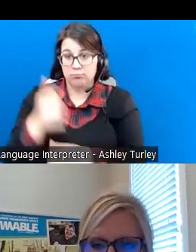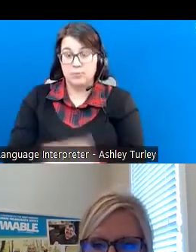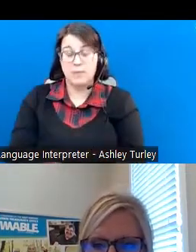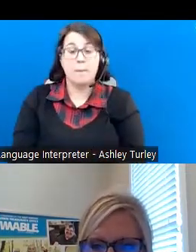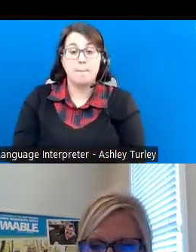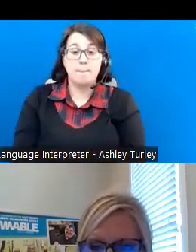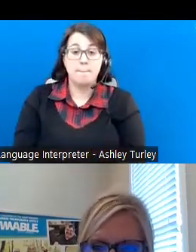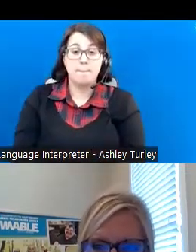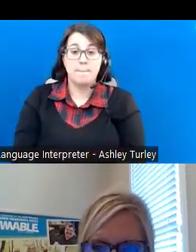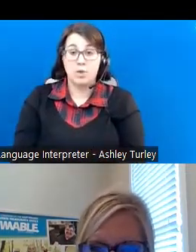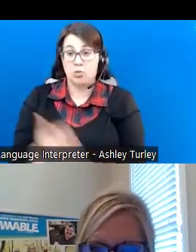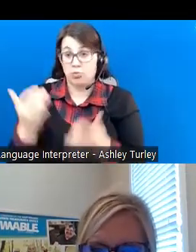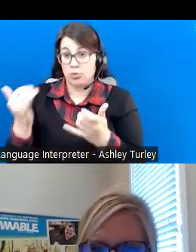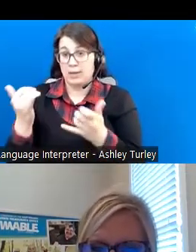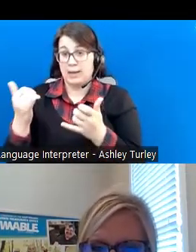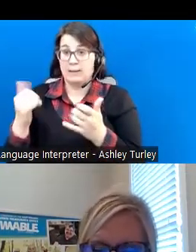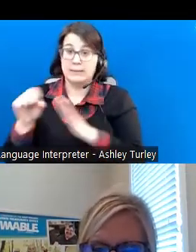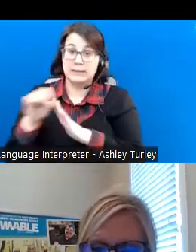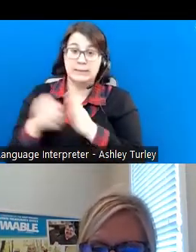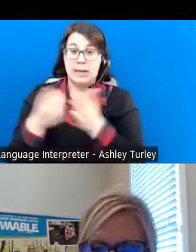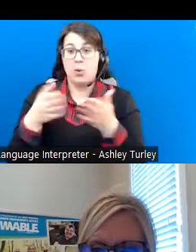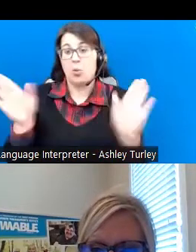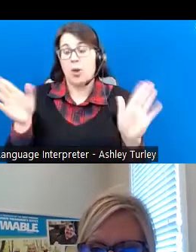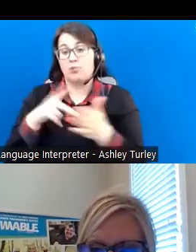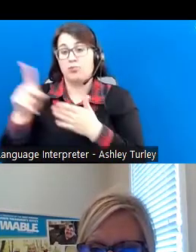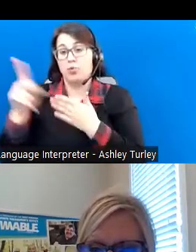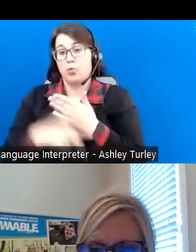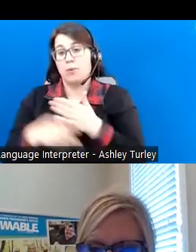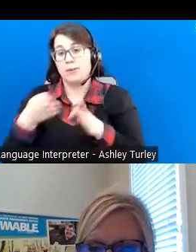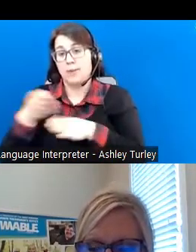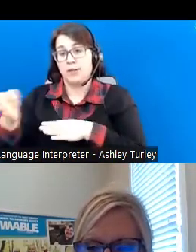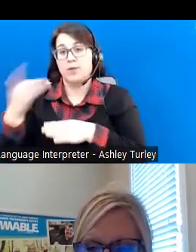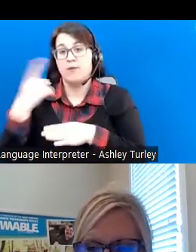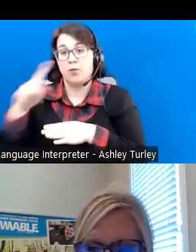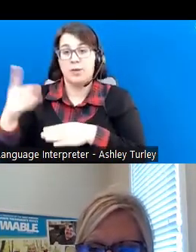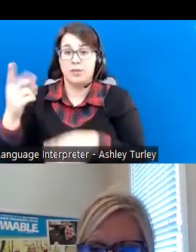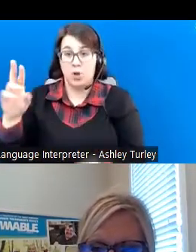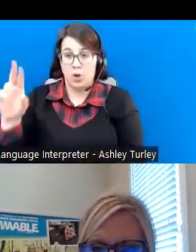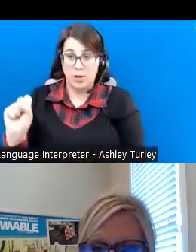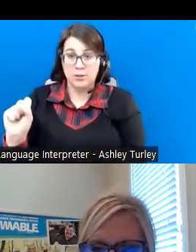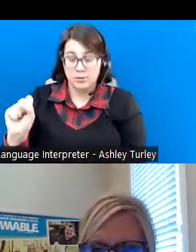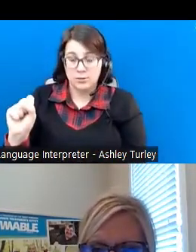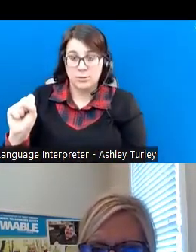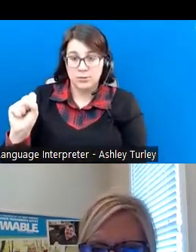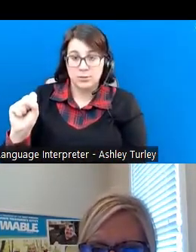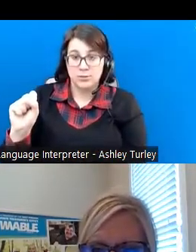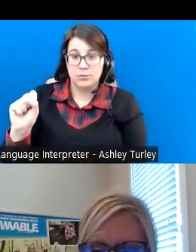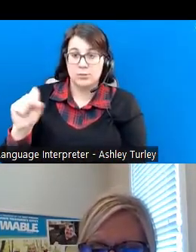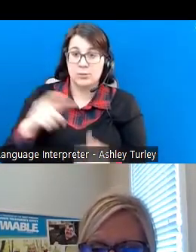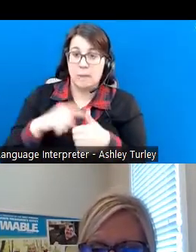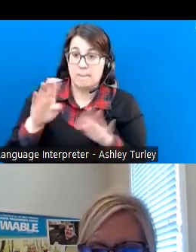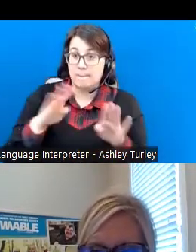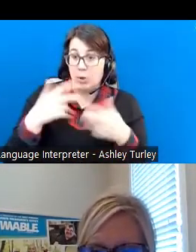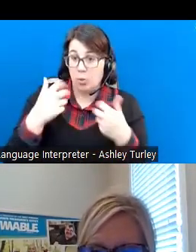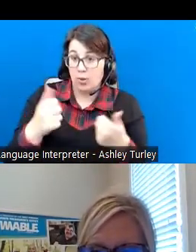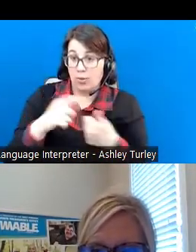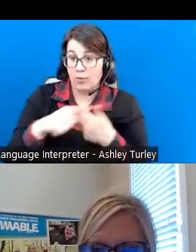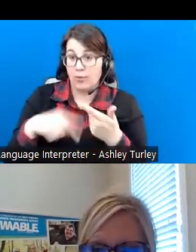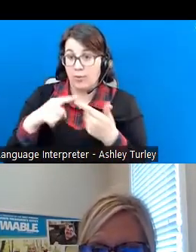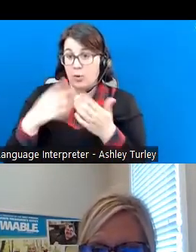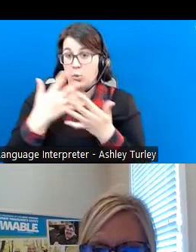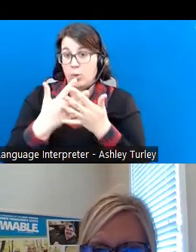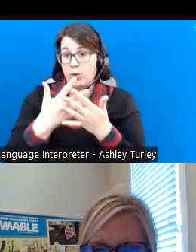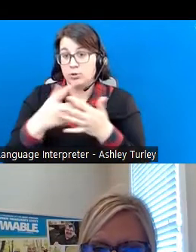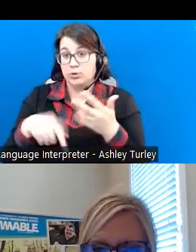serving as a statewide program specialist for Division of Rehab Services in the areas of behavioral health, corrections,